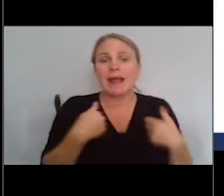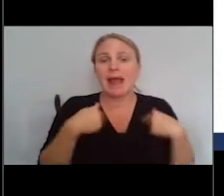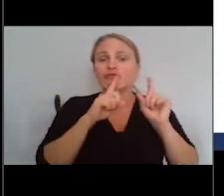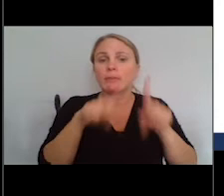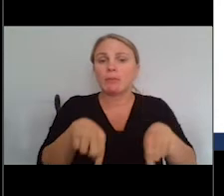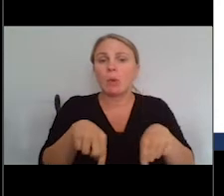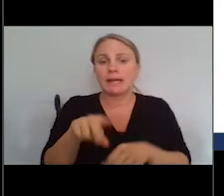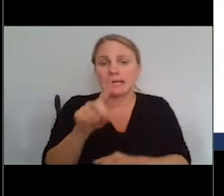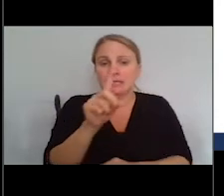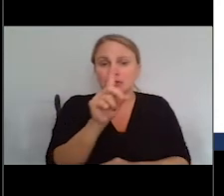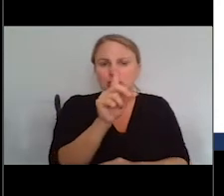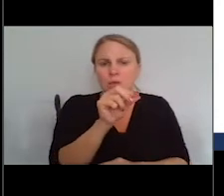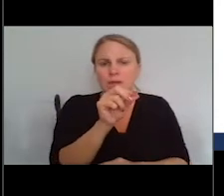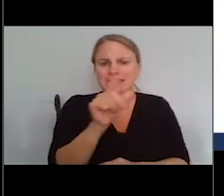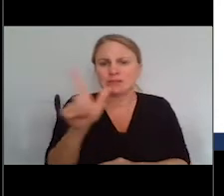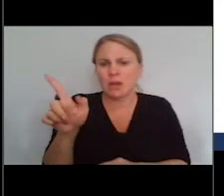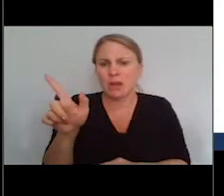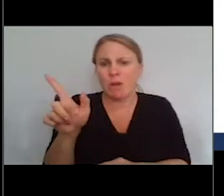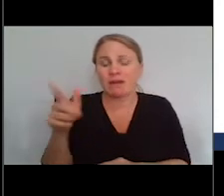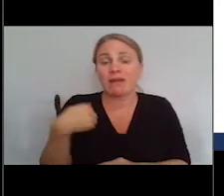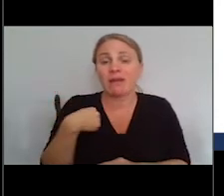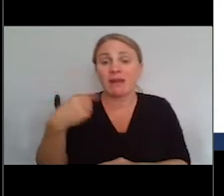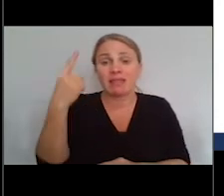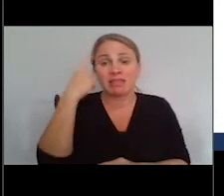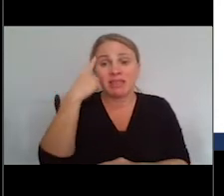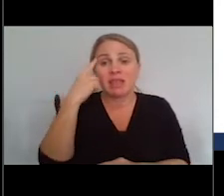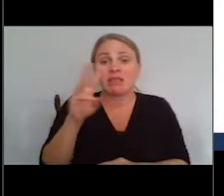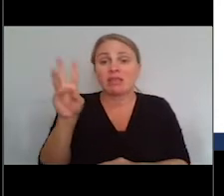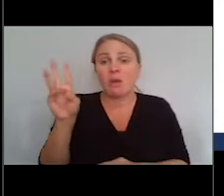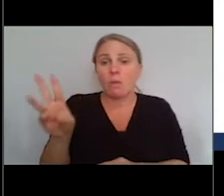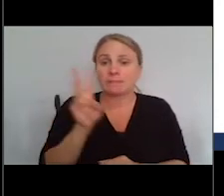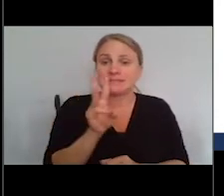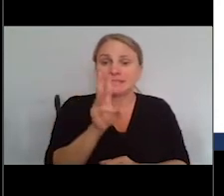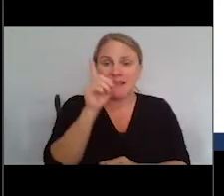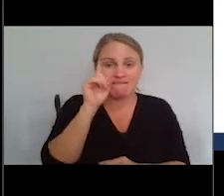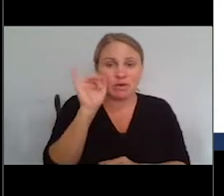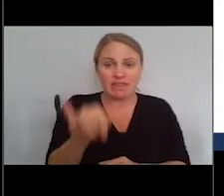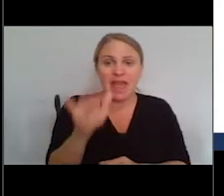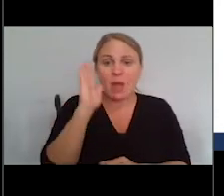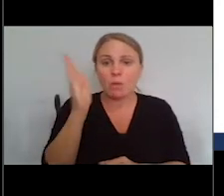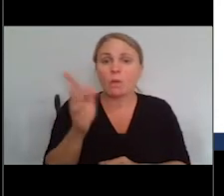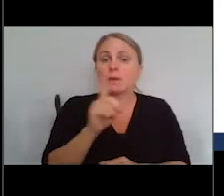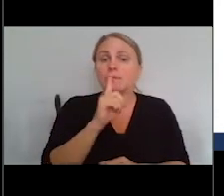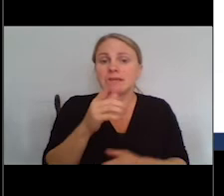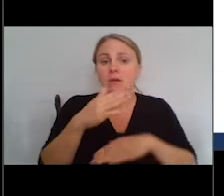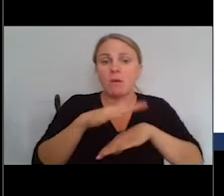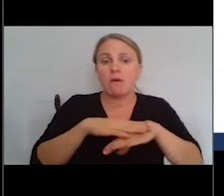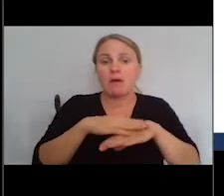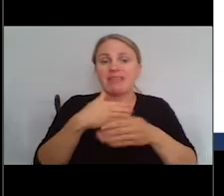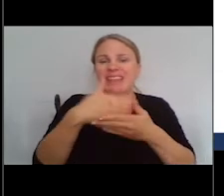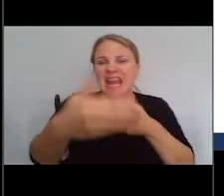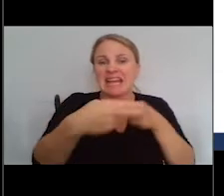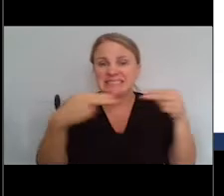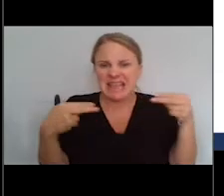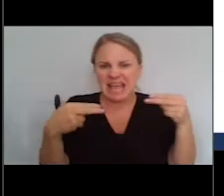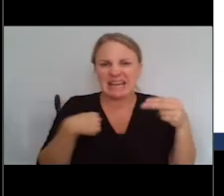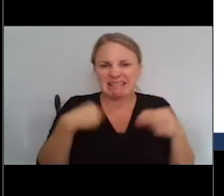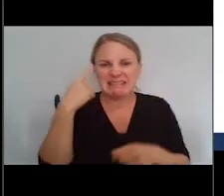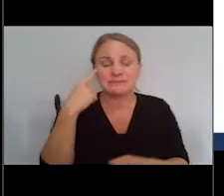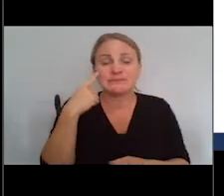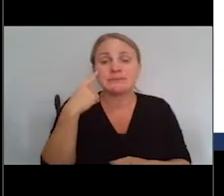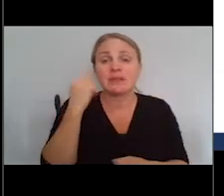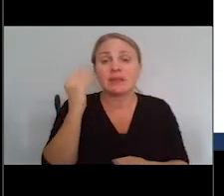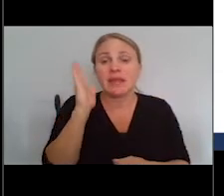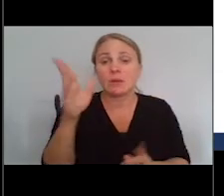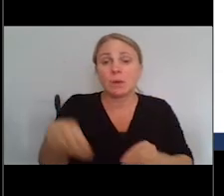2021, and I think the website for that will be on the next slide, and it was to provide